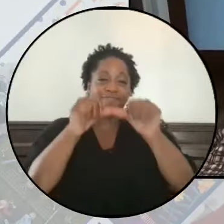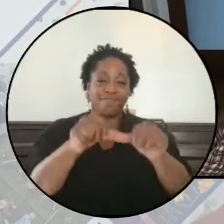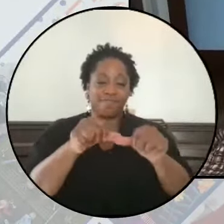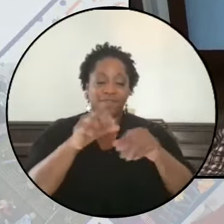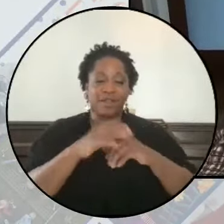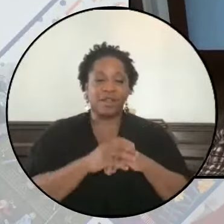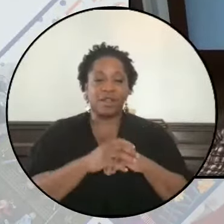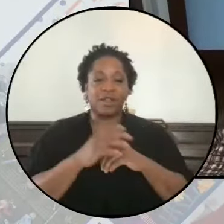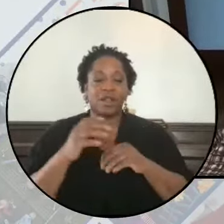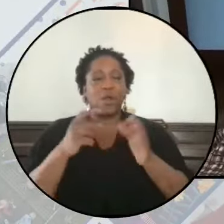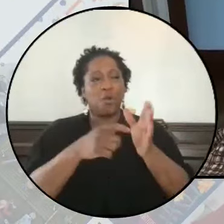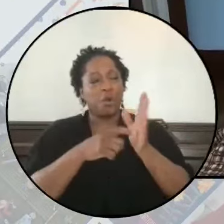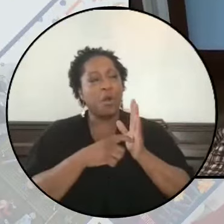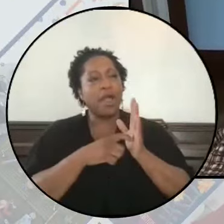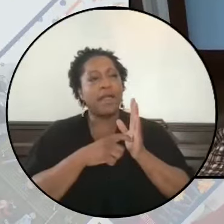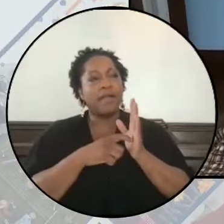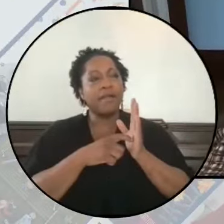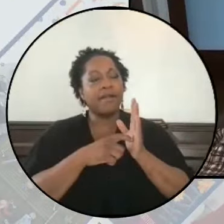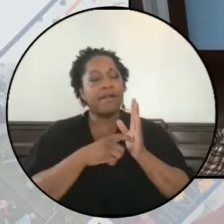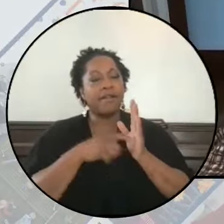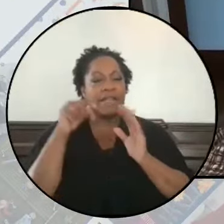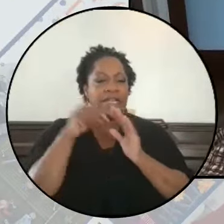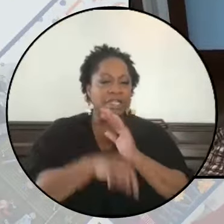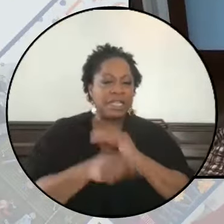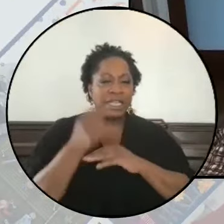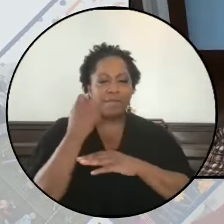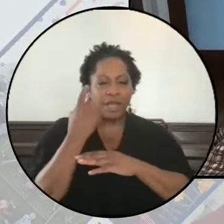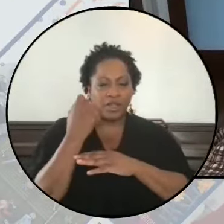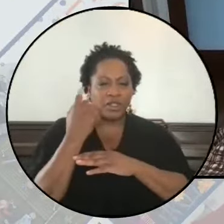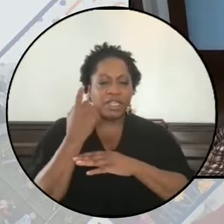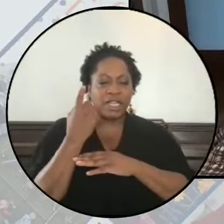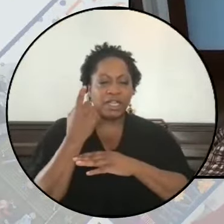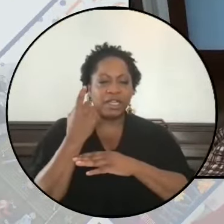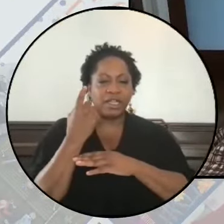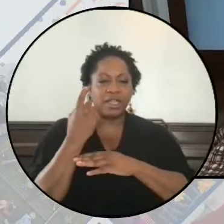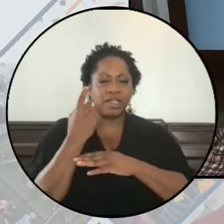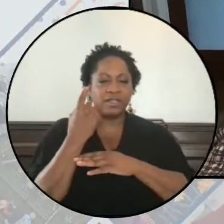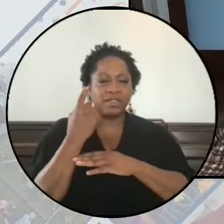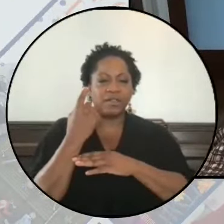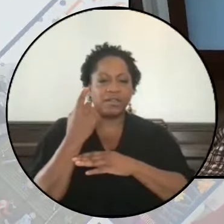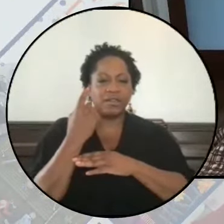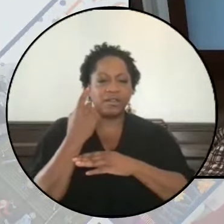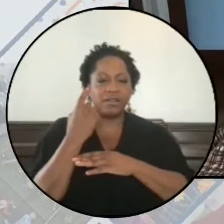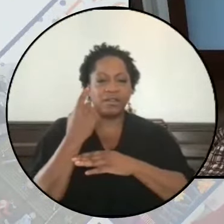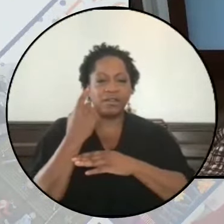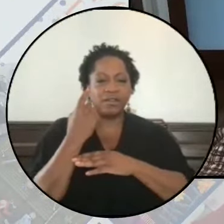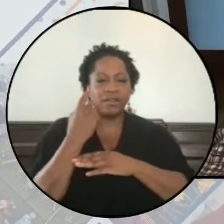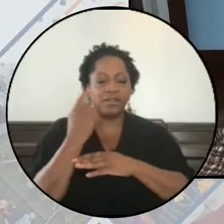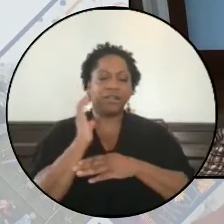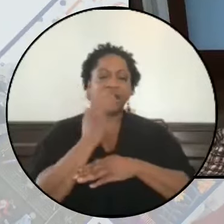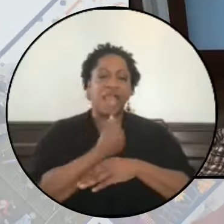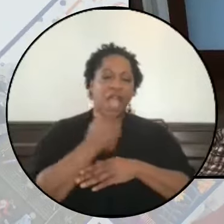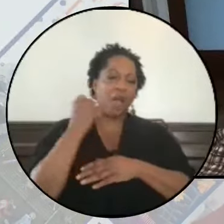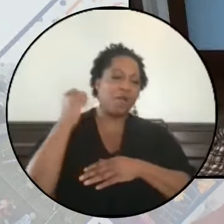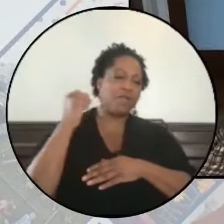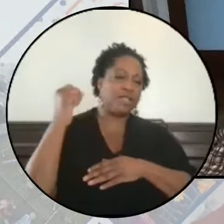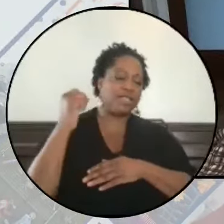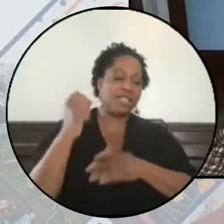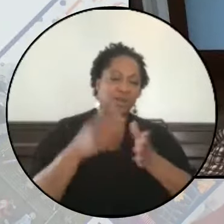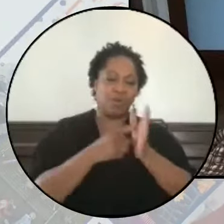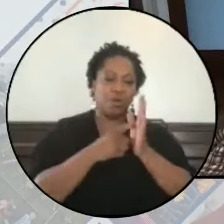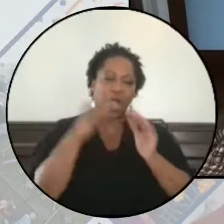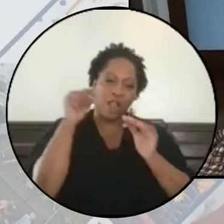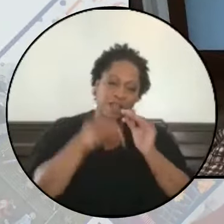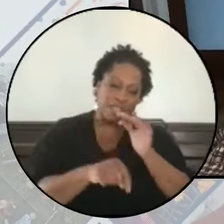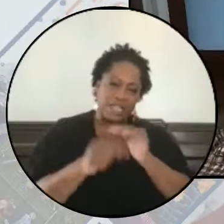require deep understandings. Our resistance requires deep